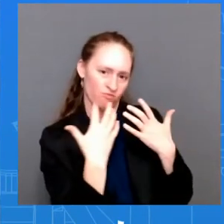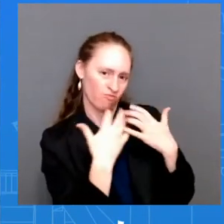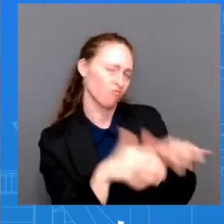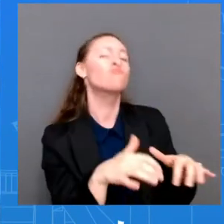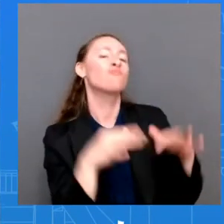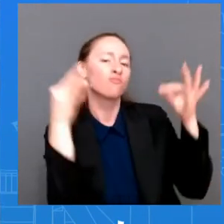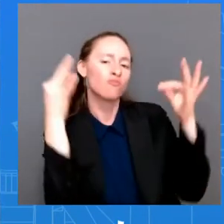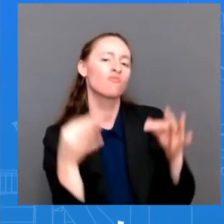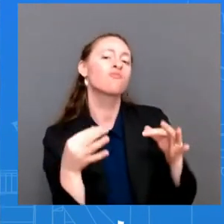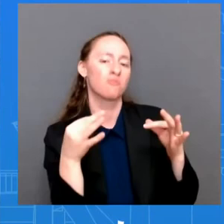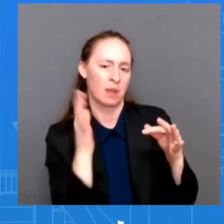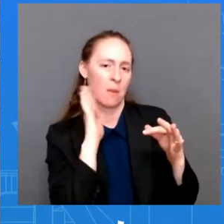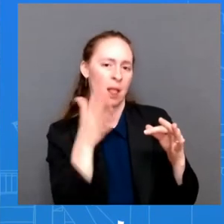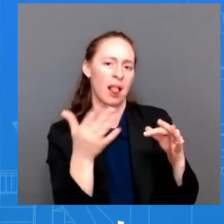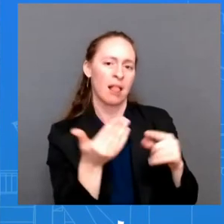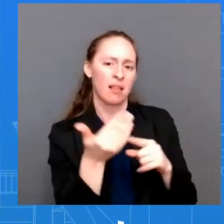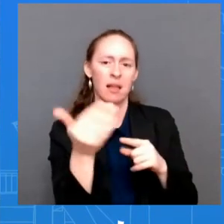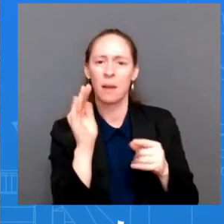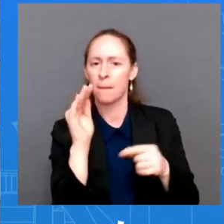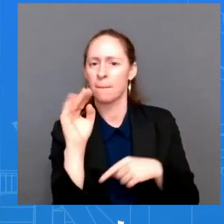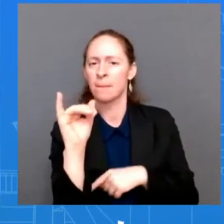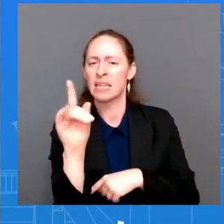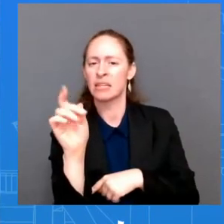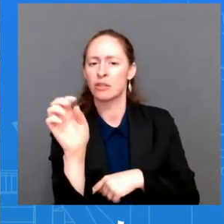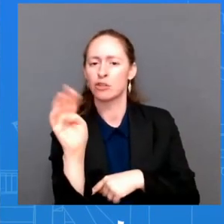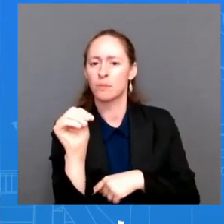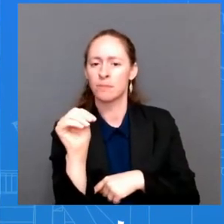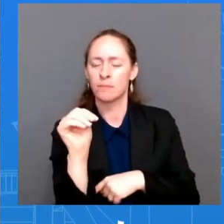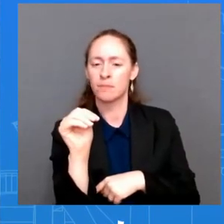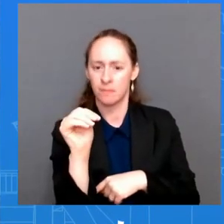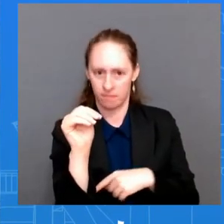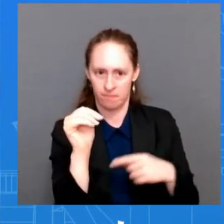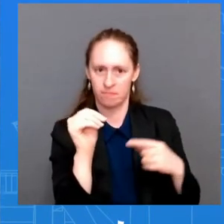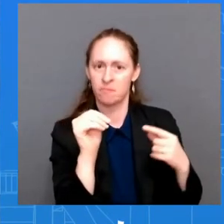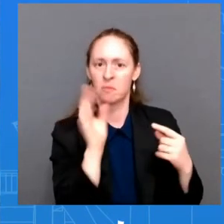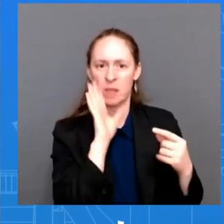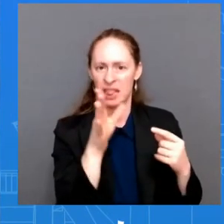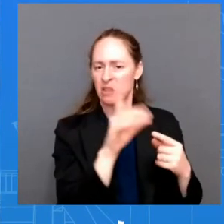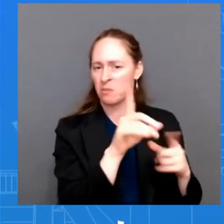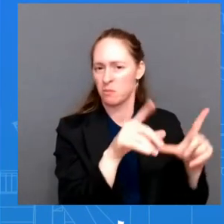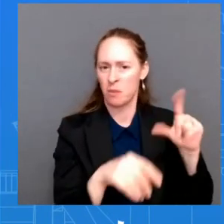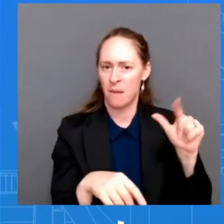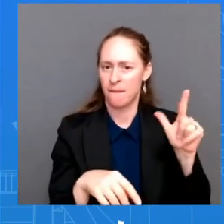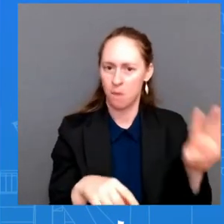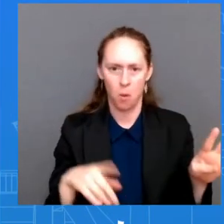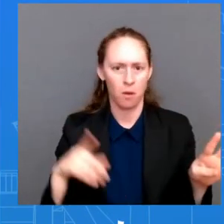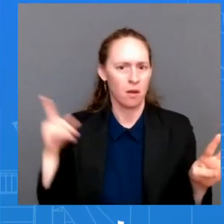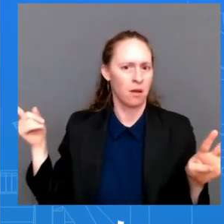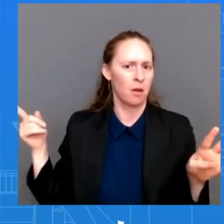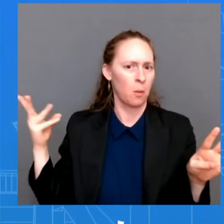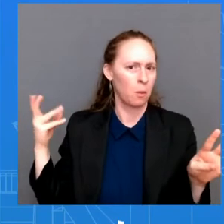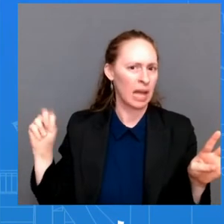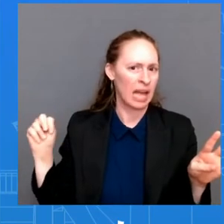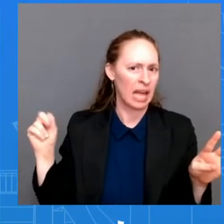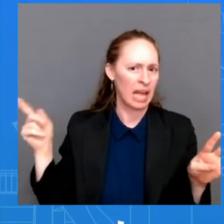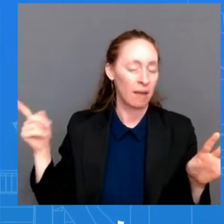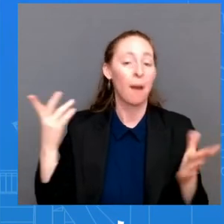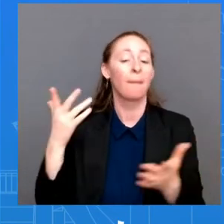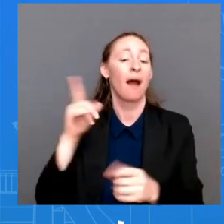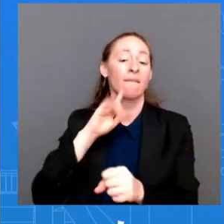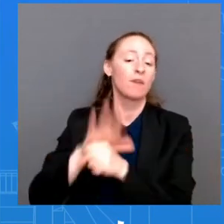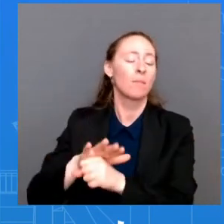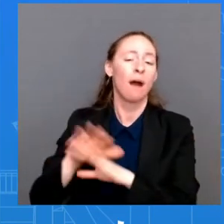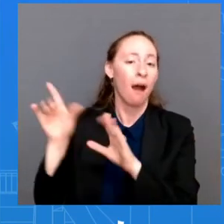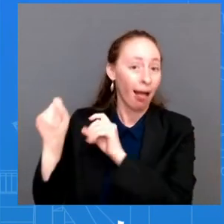biden file his paperwork and wouldn't that help kind of nip some of these questions in the bud i mean the president has said that he intends to run